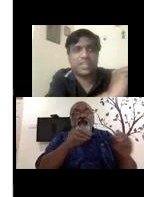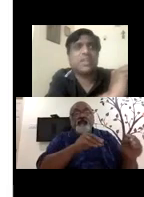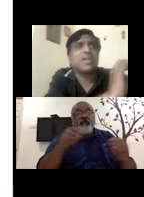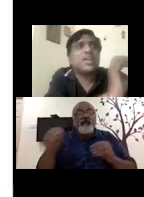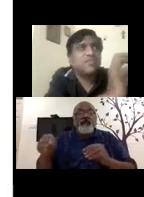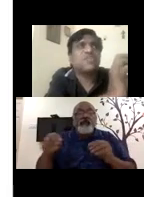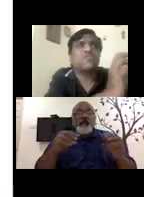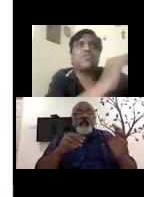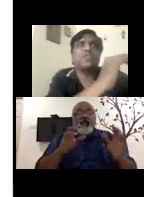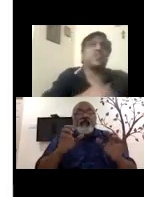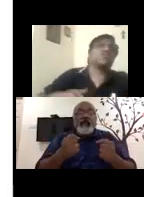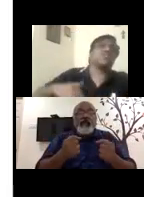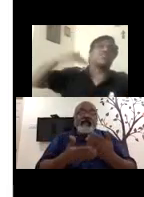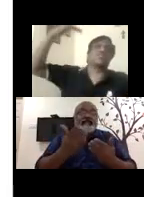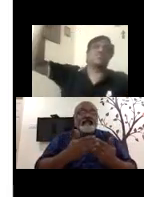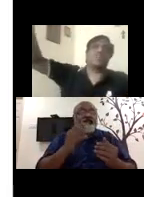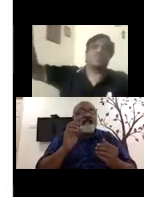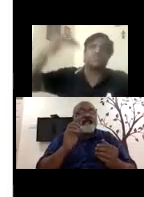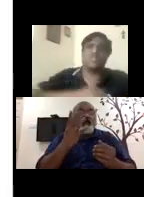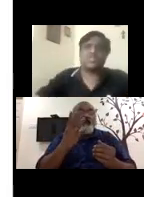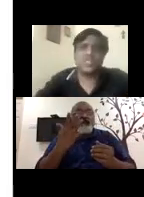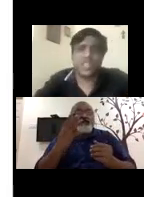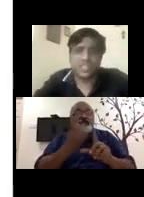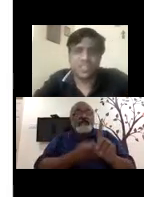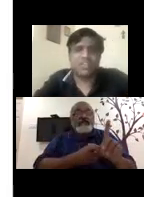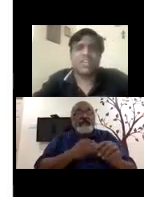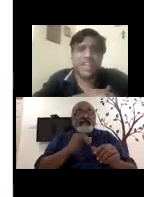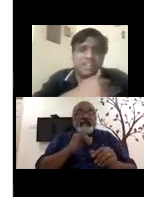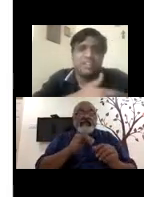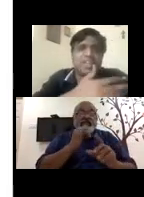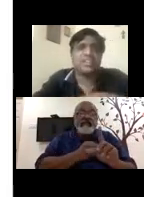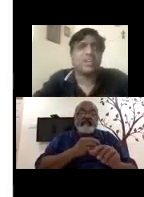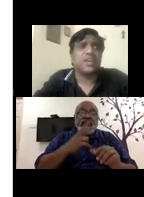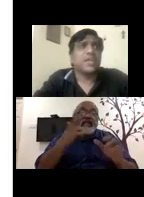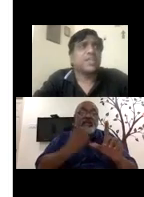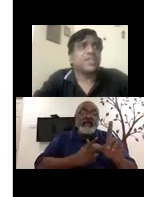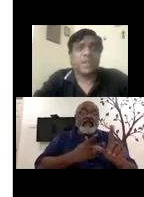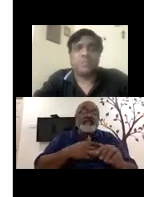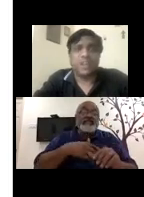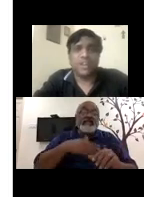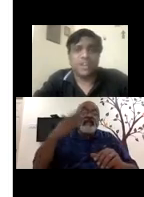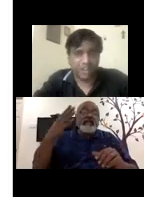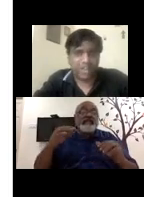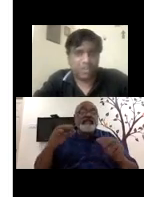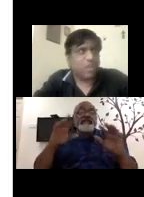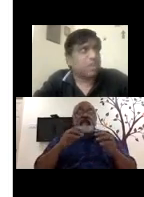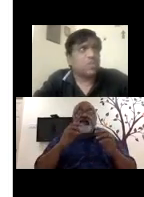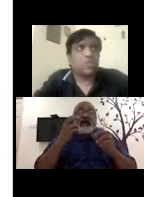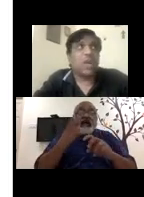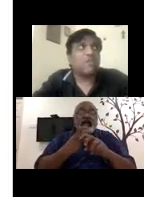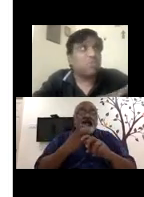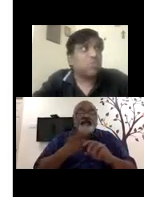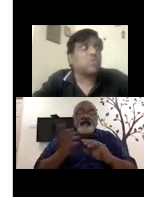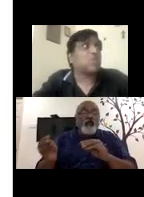sector in the first five years. Only after the first, when you get to six, six years, eight years, et cetera, things become very, very tricky. Okay.